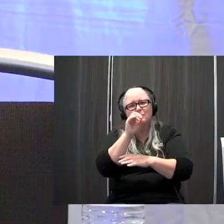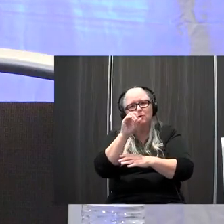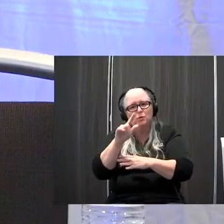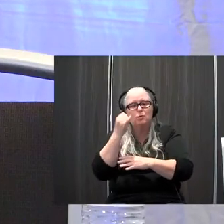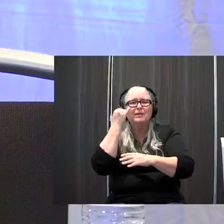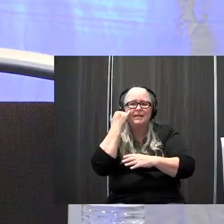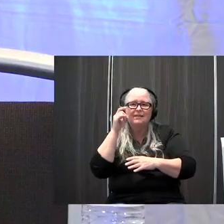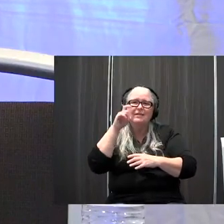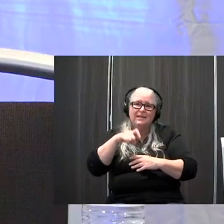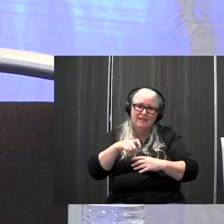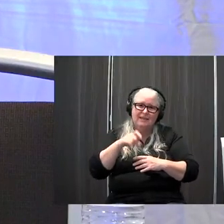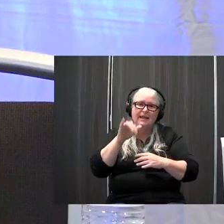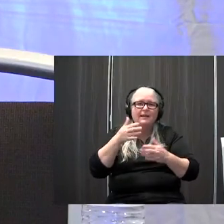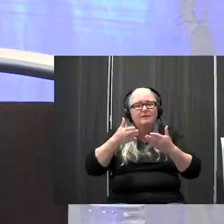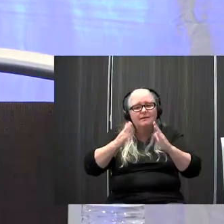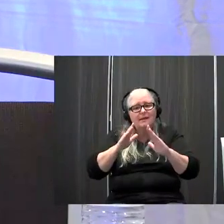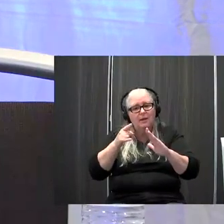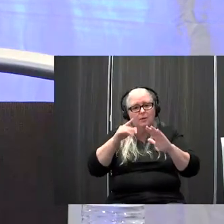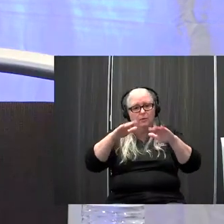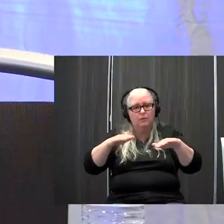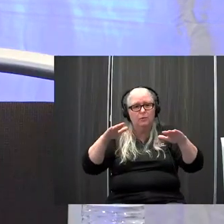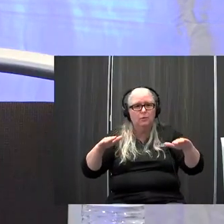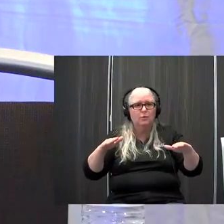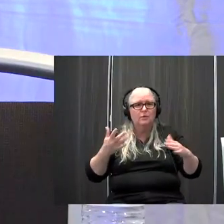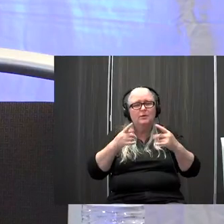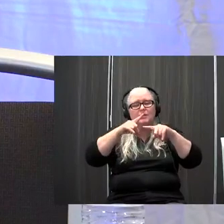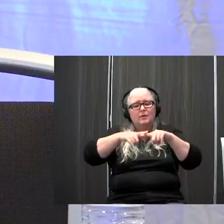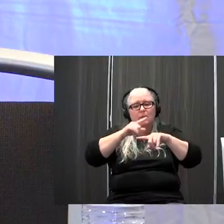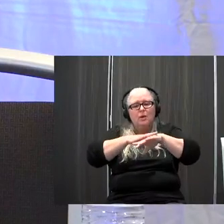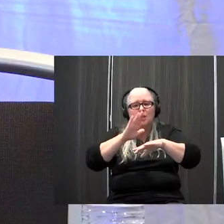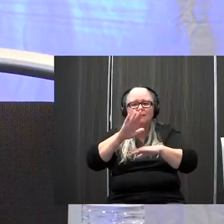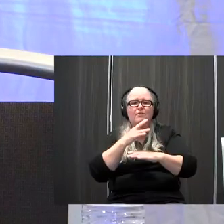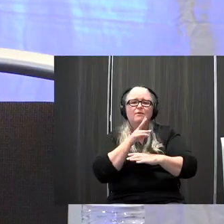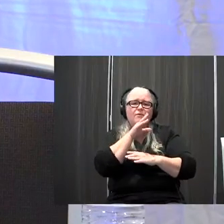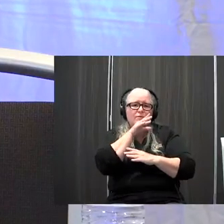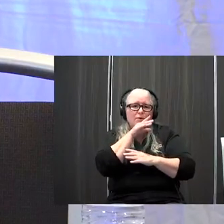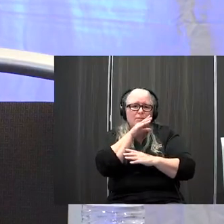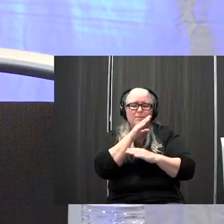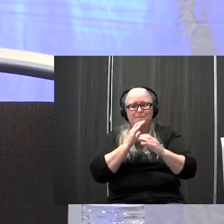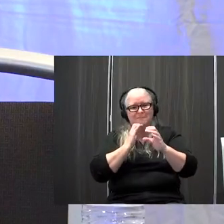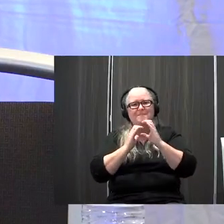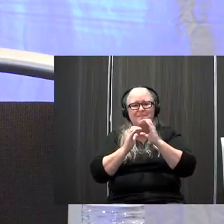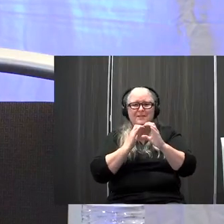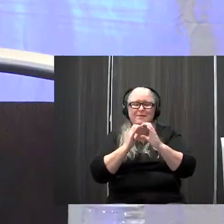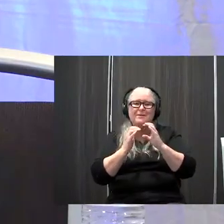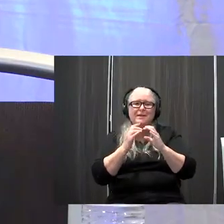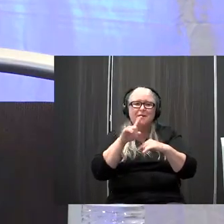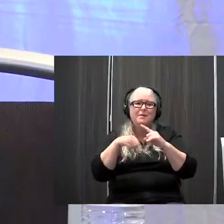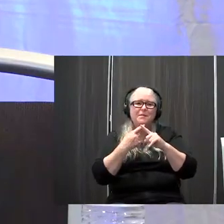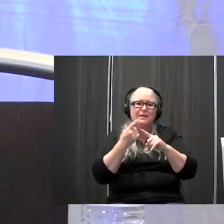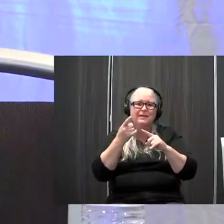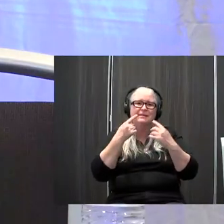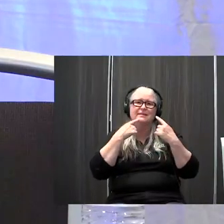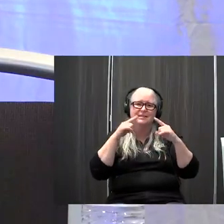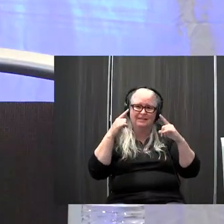needed and allow the child to uh rely on their verbal communication for when it is successful